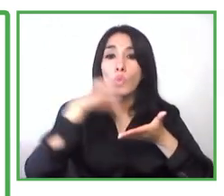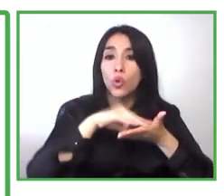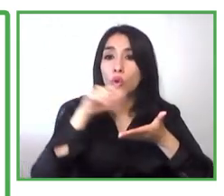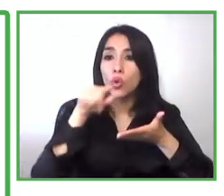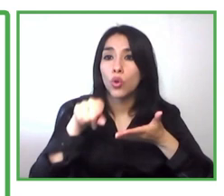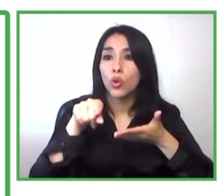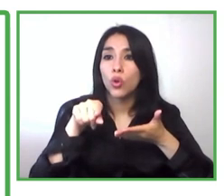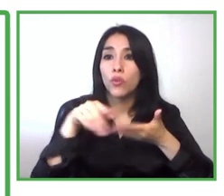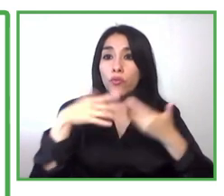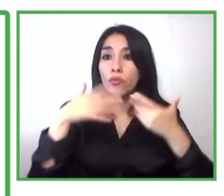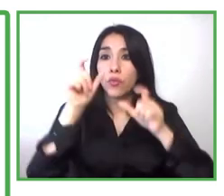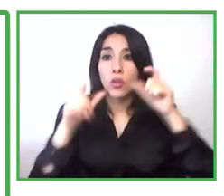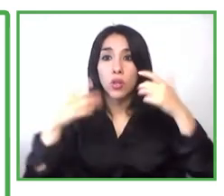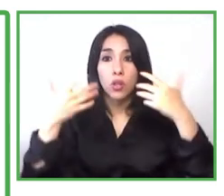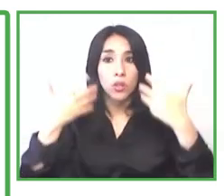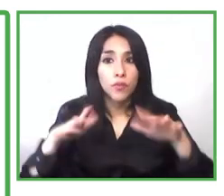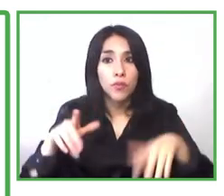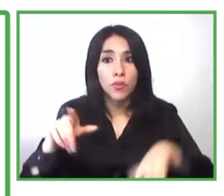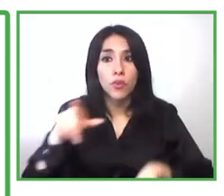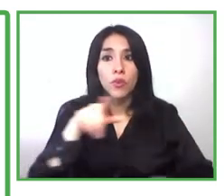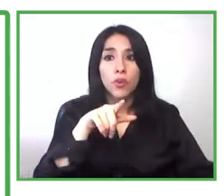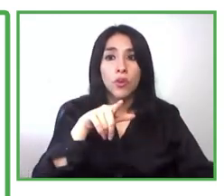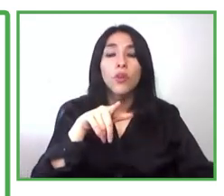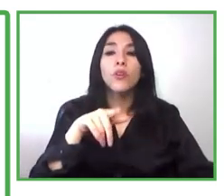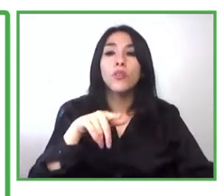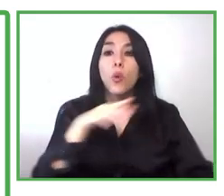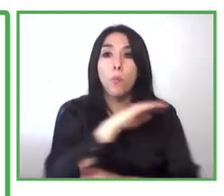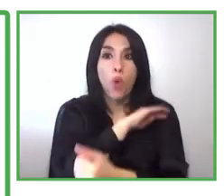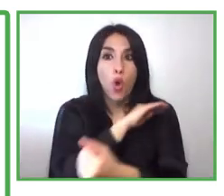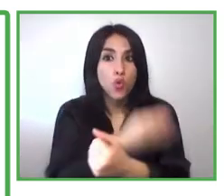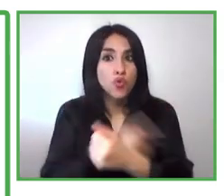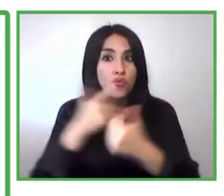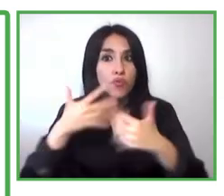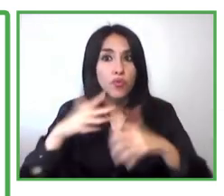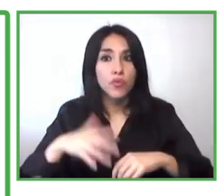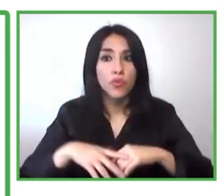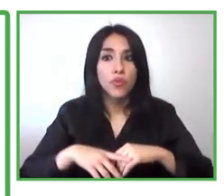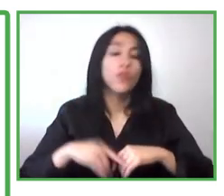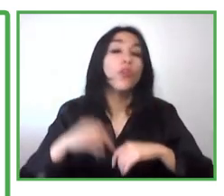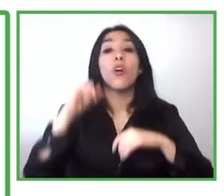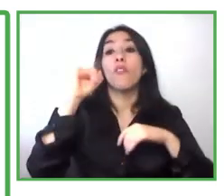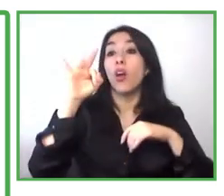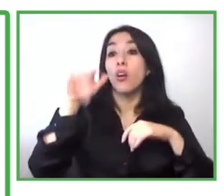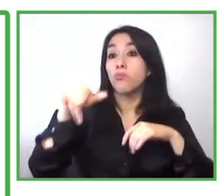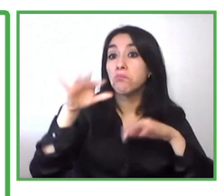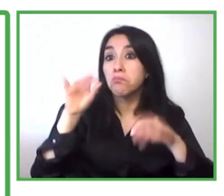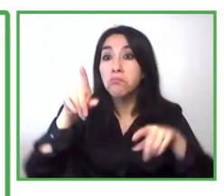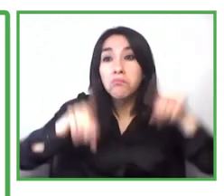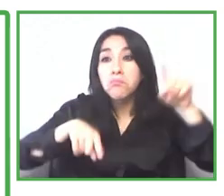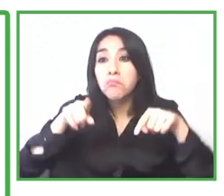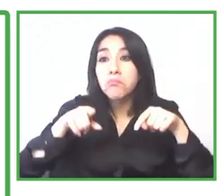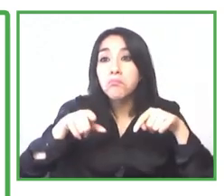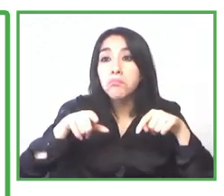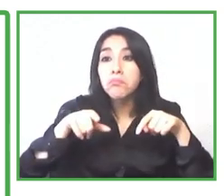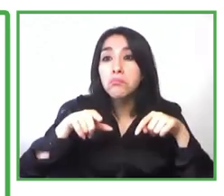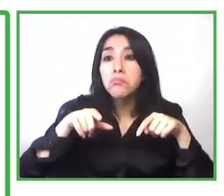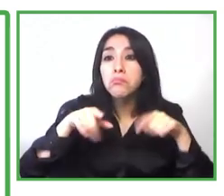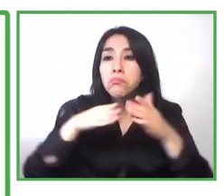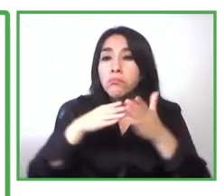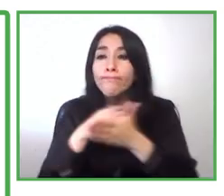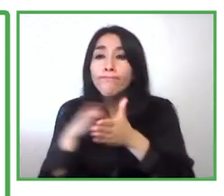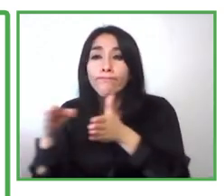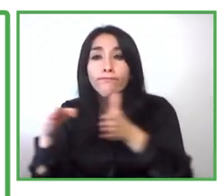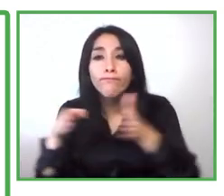these people already had some ventures in an informal way and some of them were just starting in their ventures